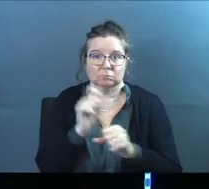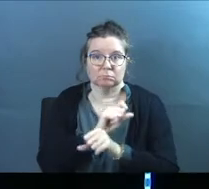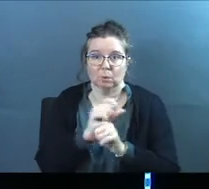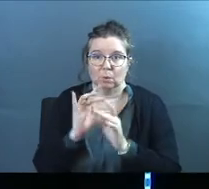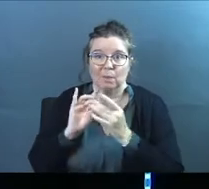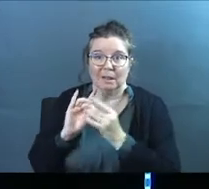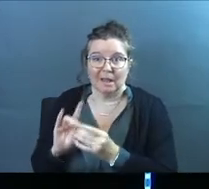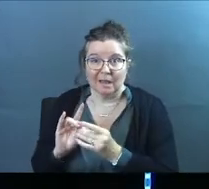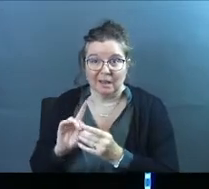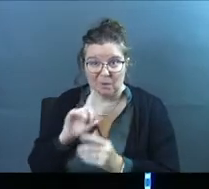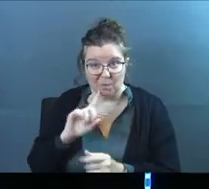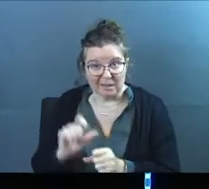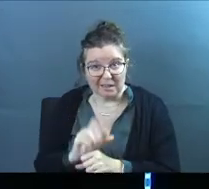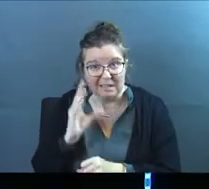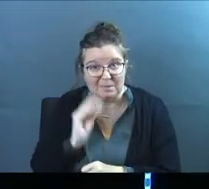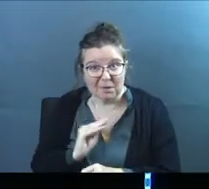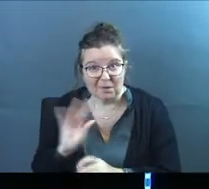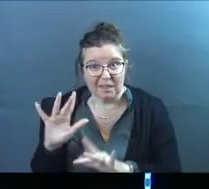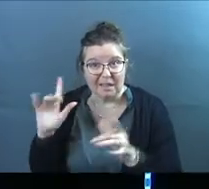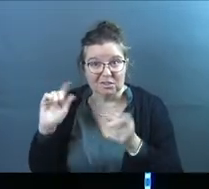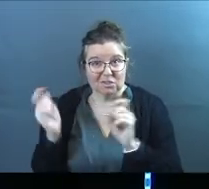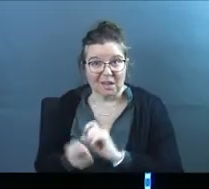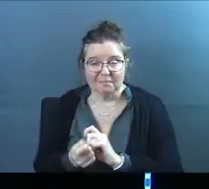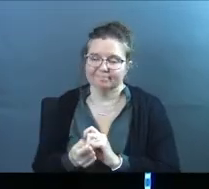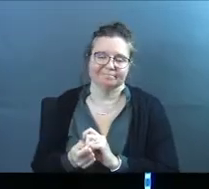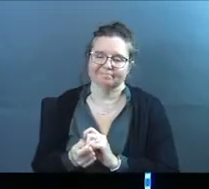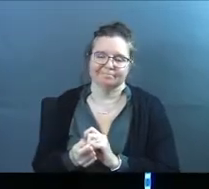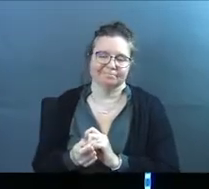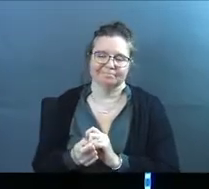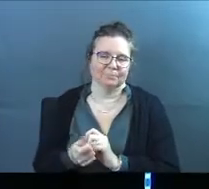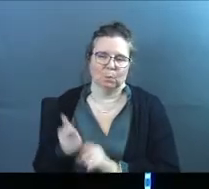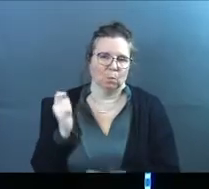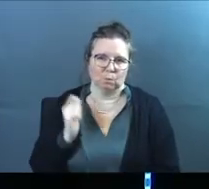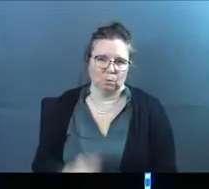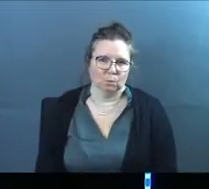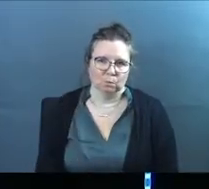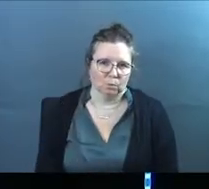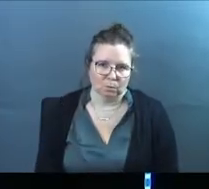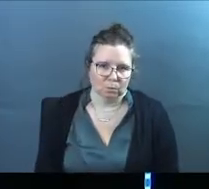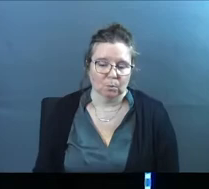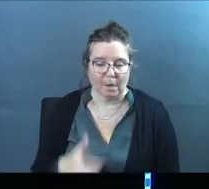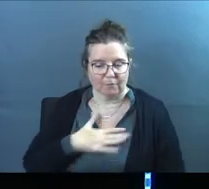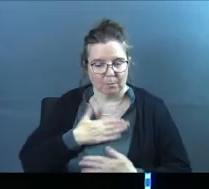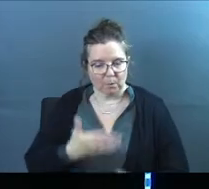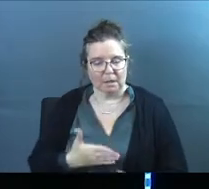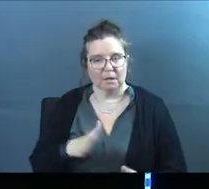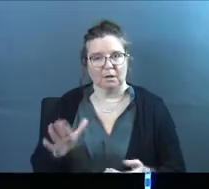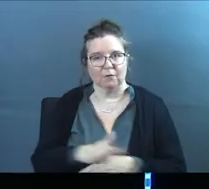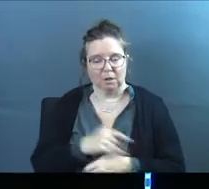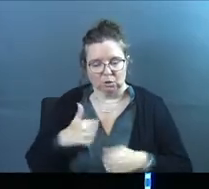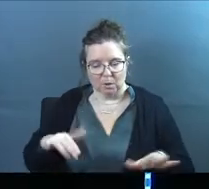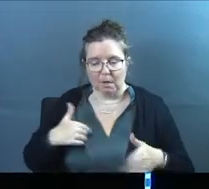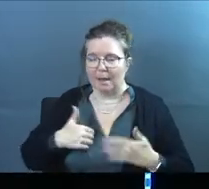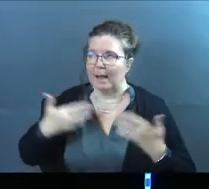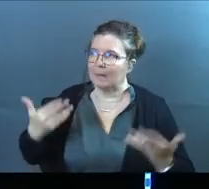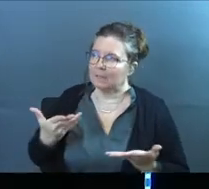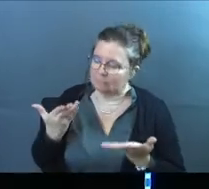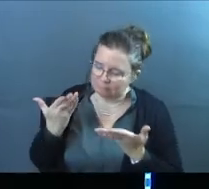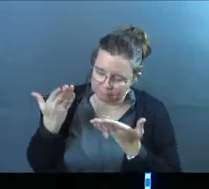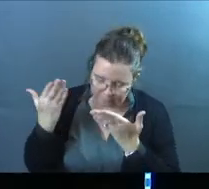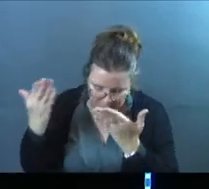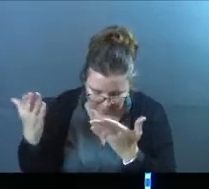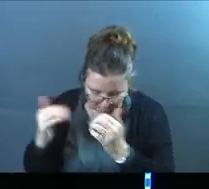relationship. Are we really going to experience that glow and that change? Probably not. We've got to be willing to fully surrender and say, I'm here